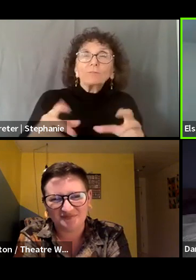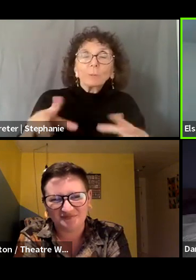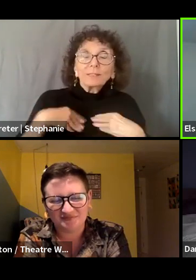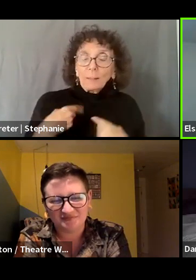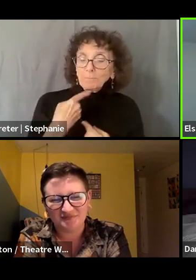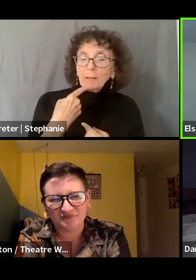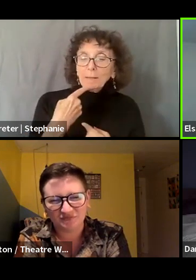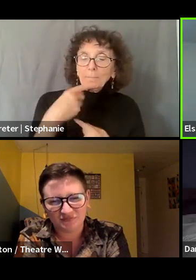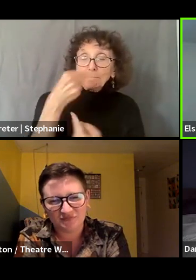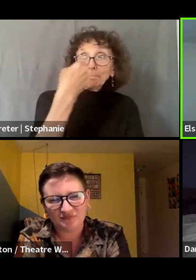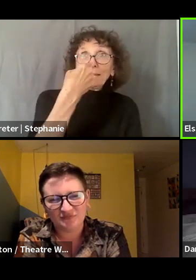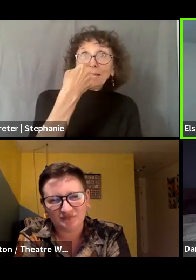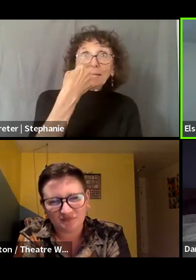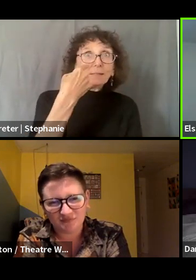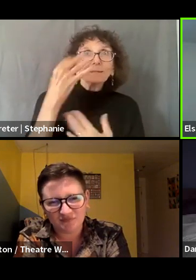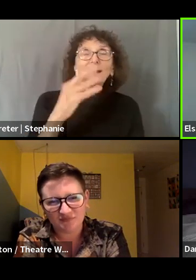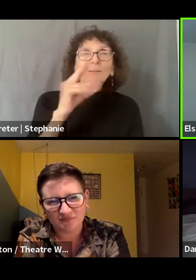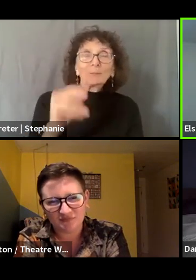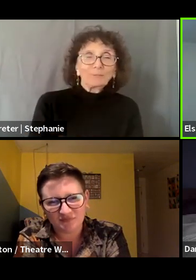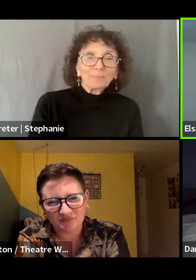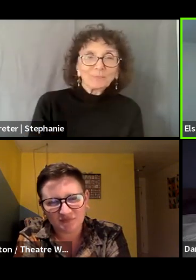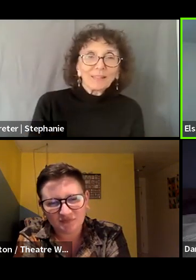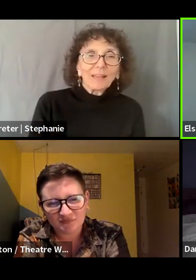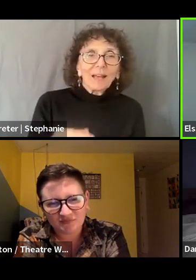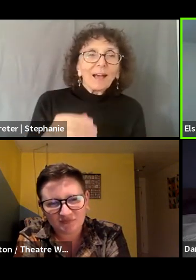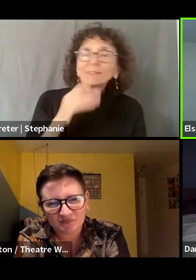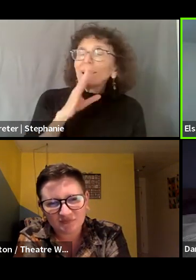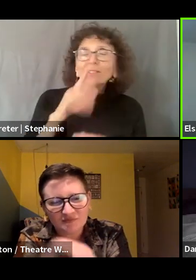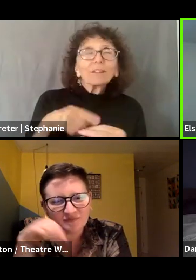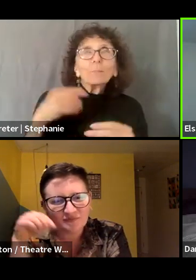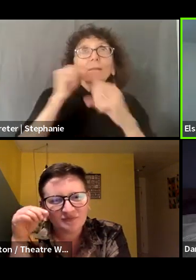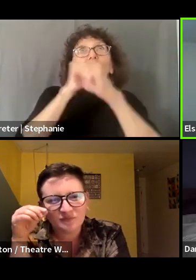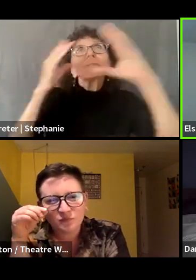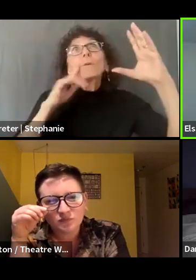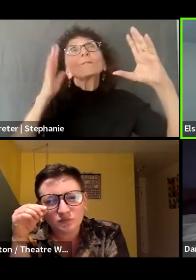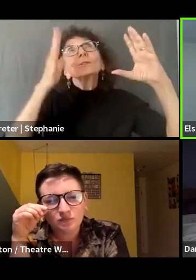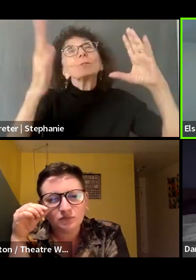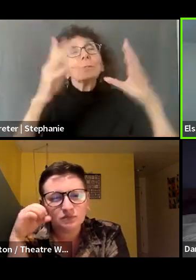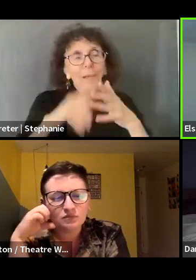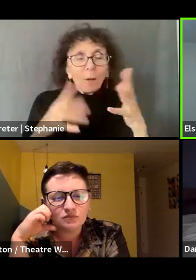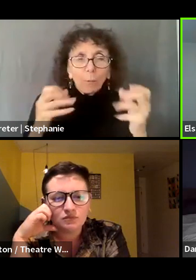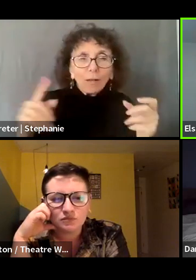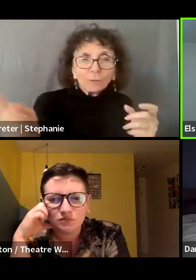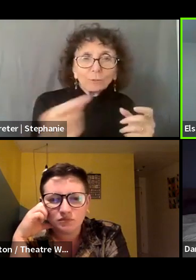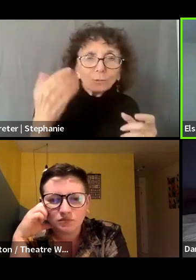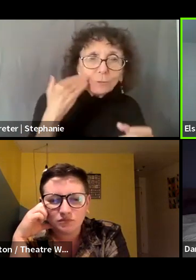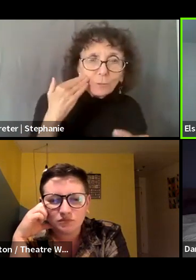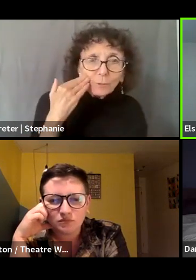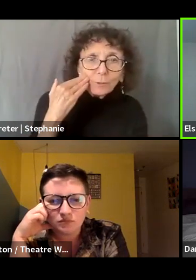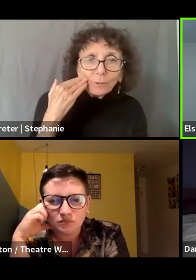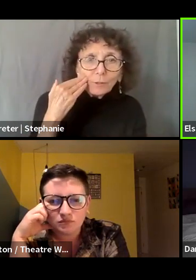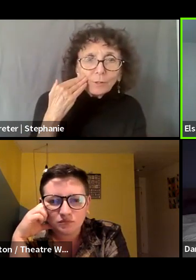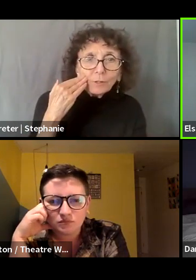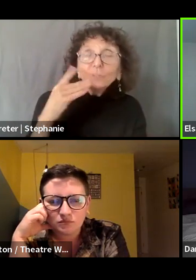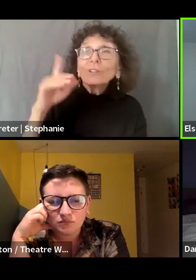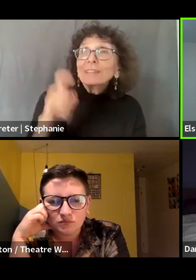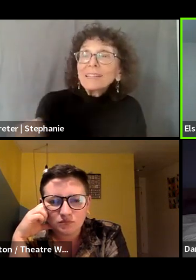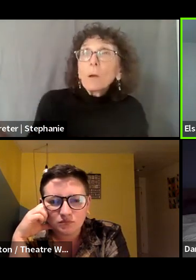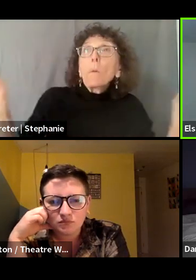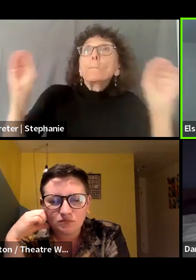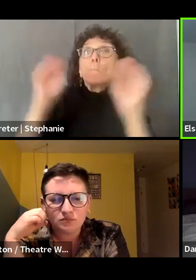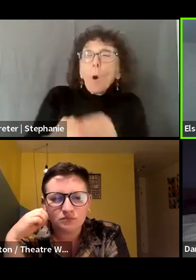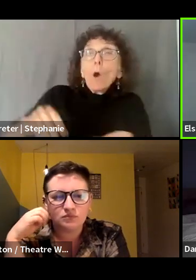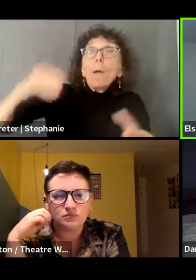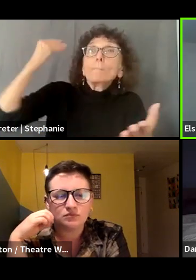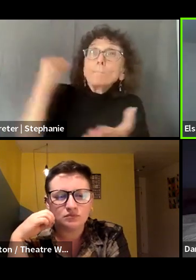and I just, this is not really vision for the future, but I want to just make sure people know that you do not need more money to do any of